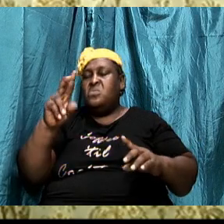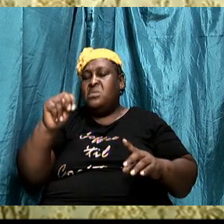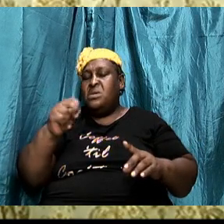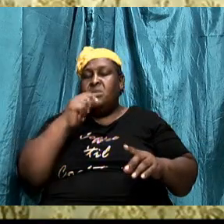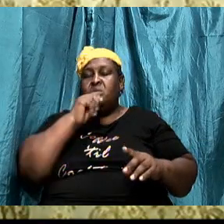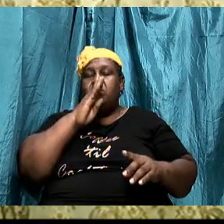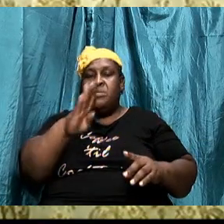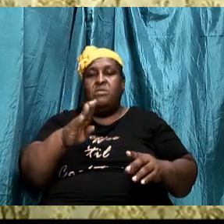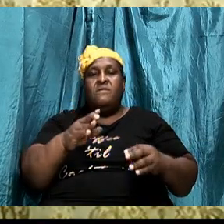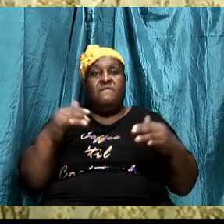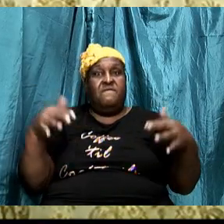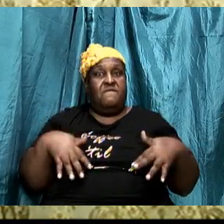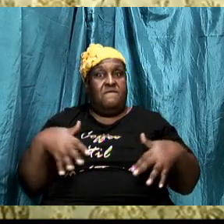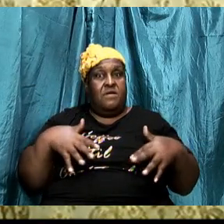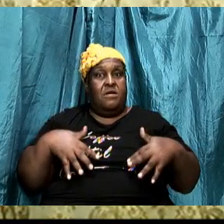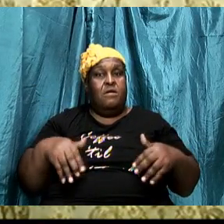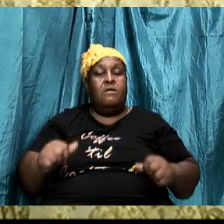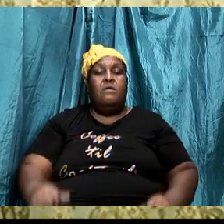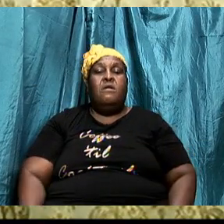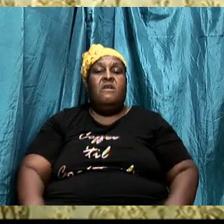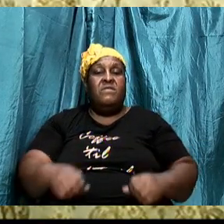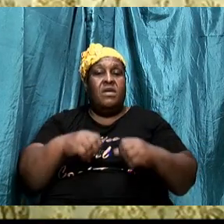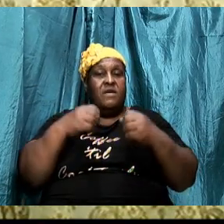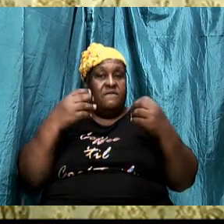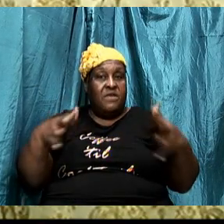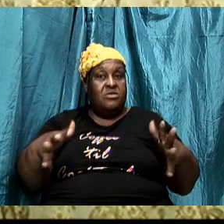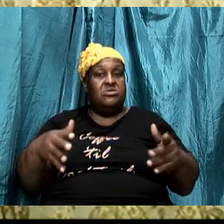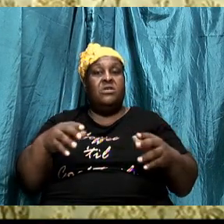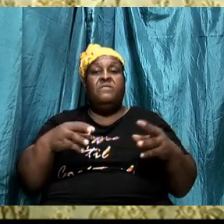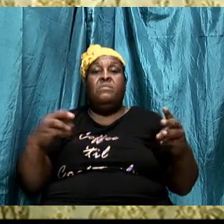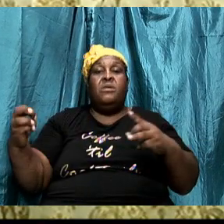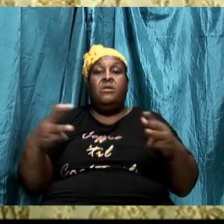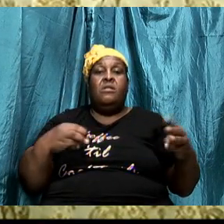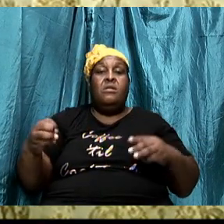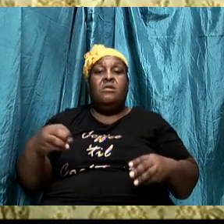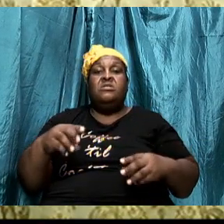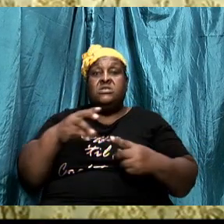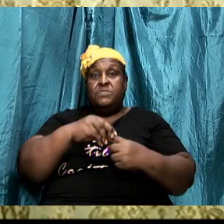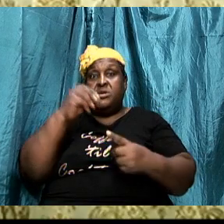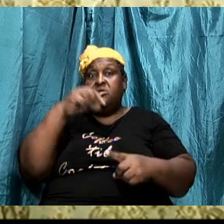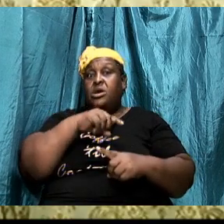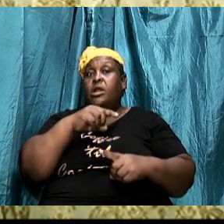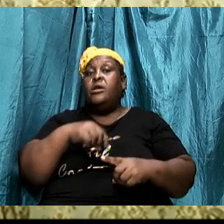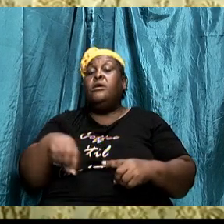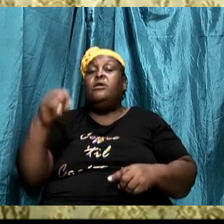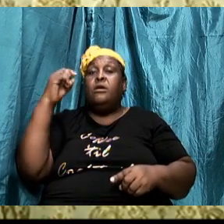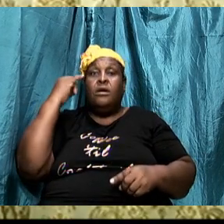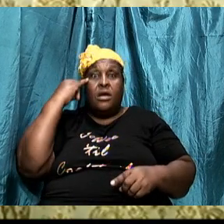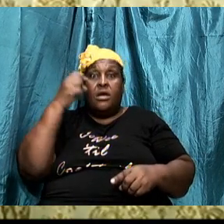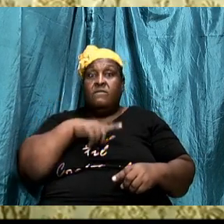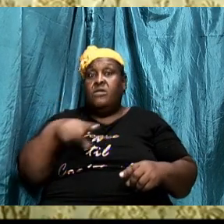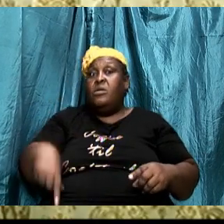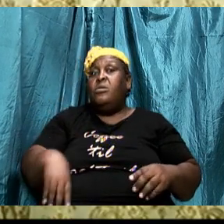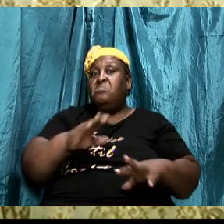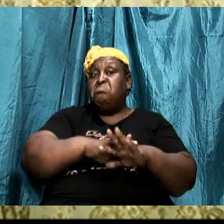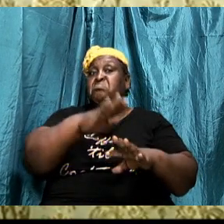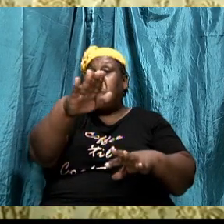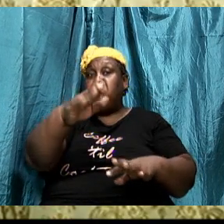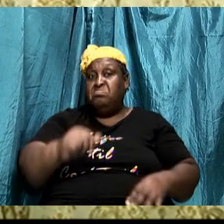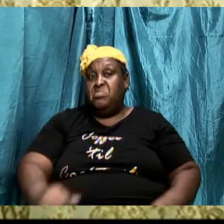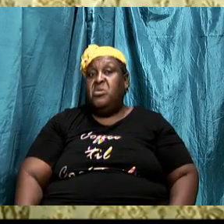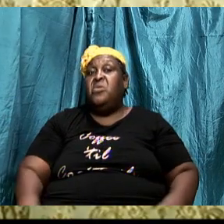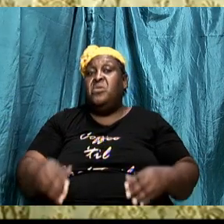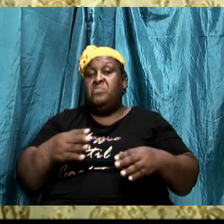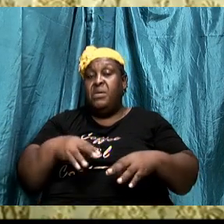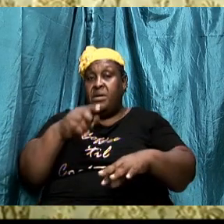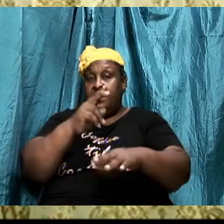outcome of the battle especially if the Lord is on your side the statement is true if the Lord is on your side on the other